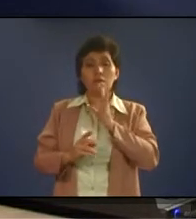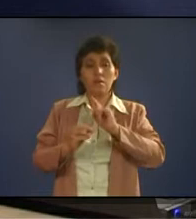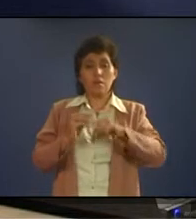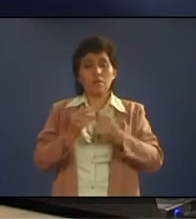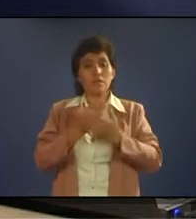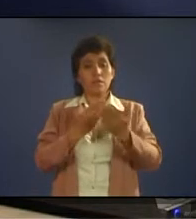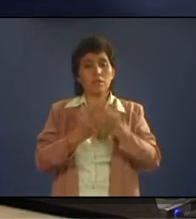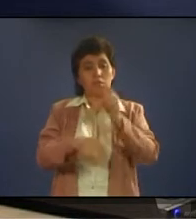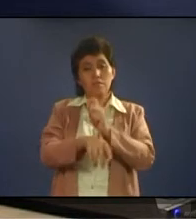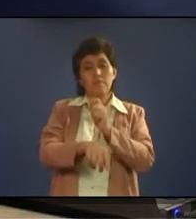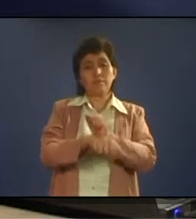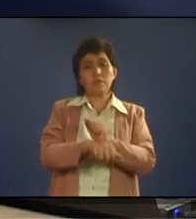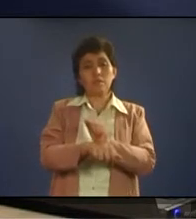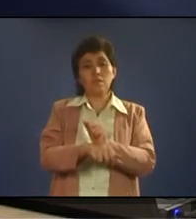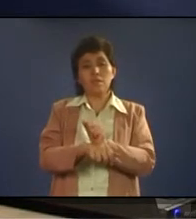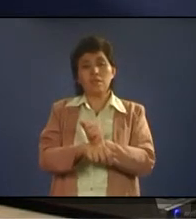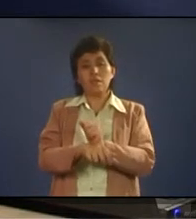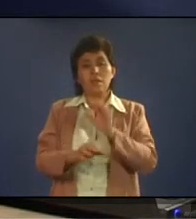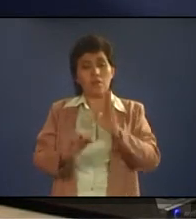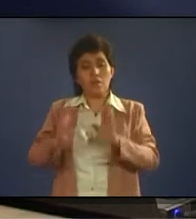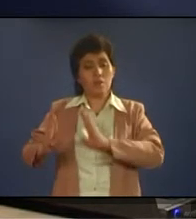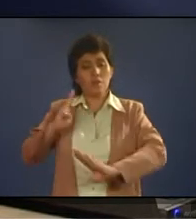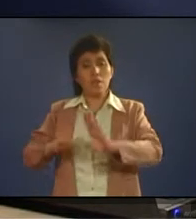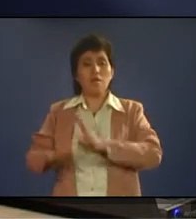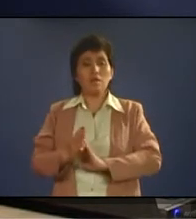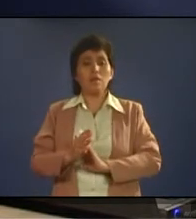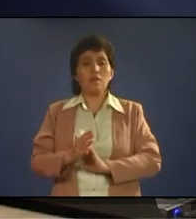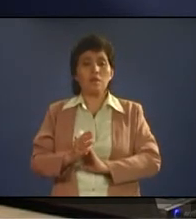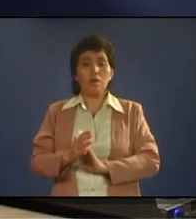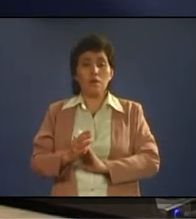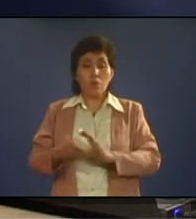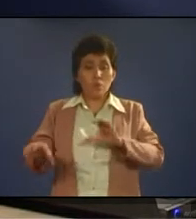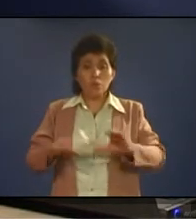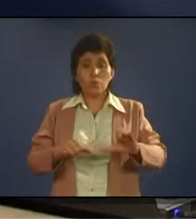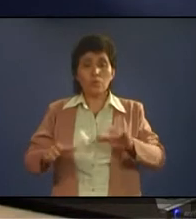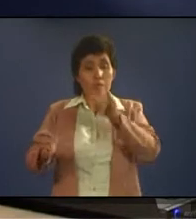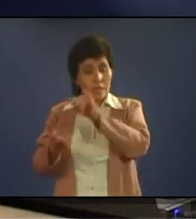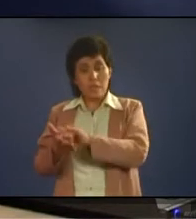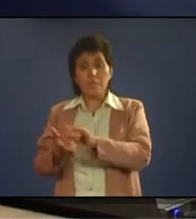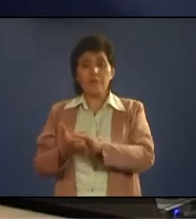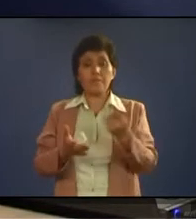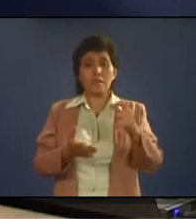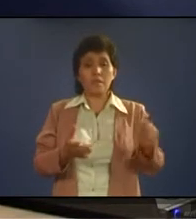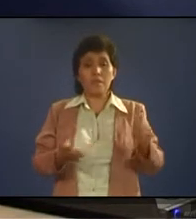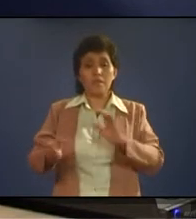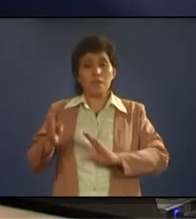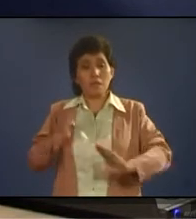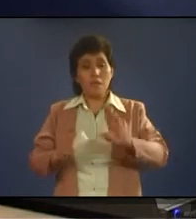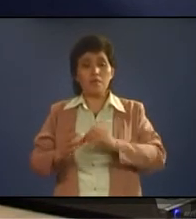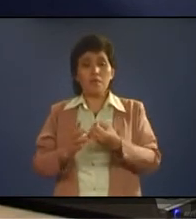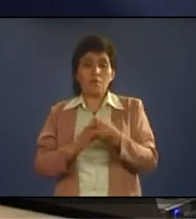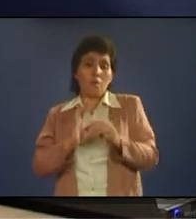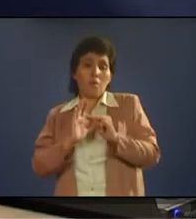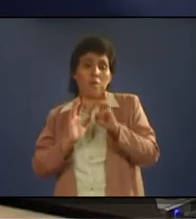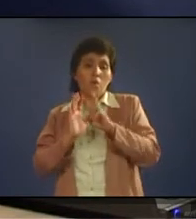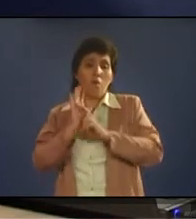Would they behave in terms of building an aeroplane model? No, that's a bit difficult. What they would do is just might be just a simple